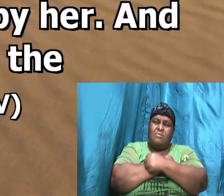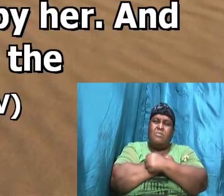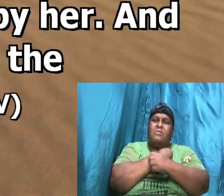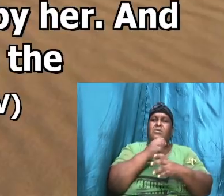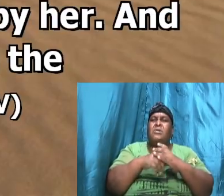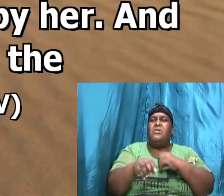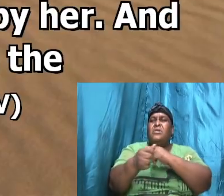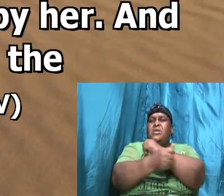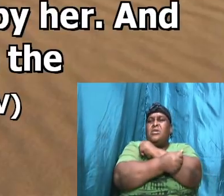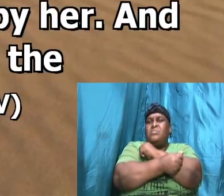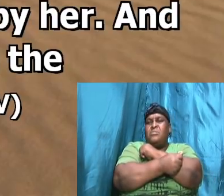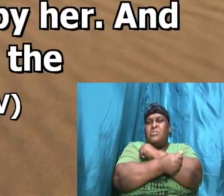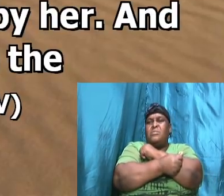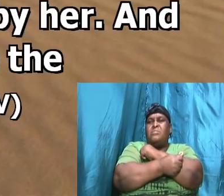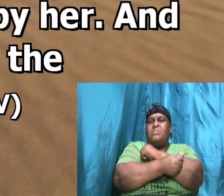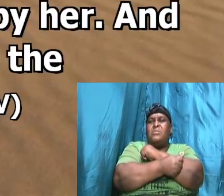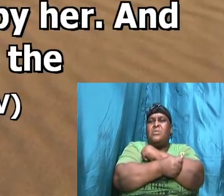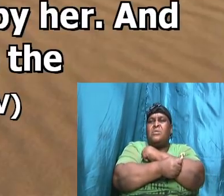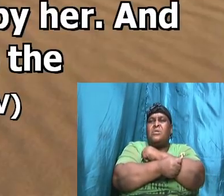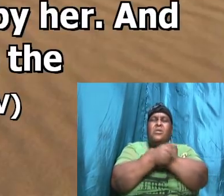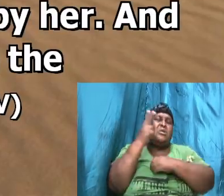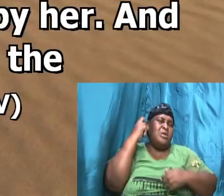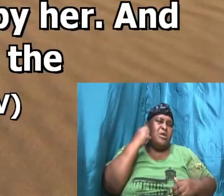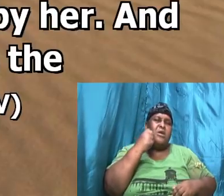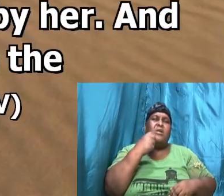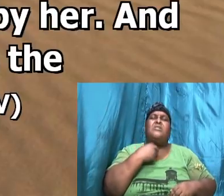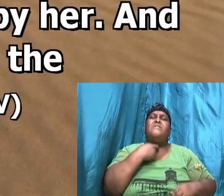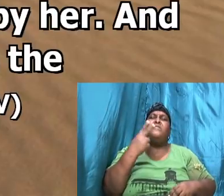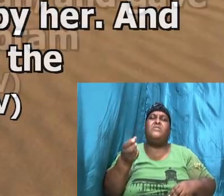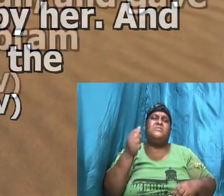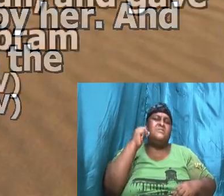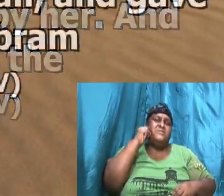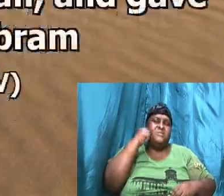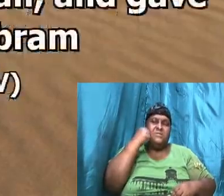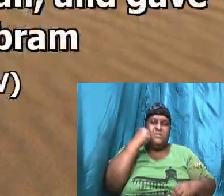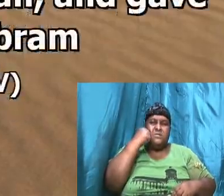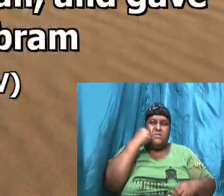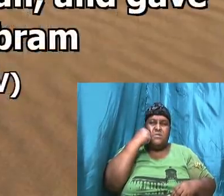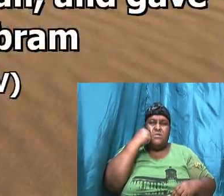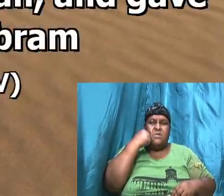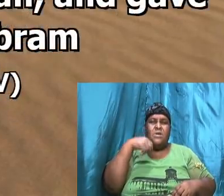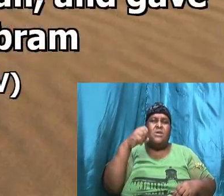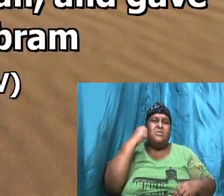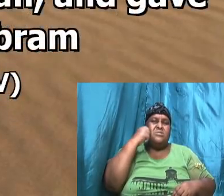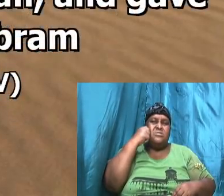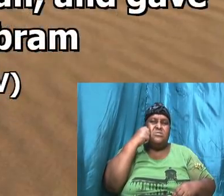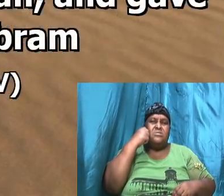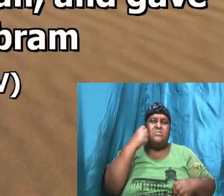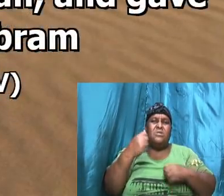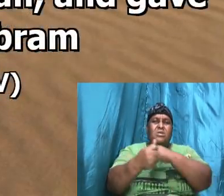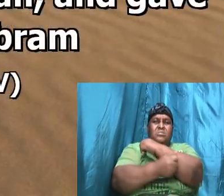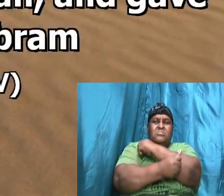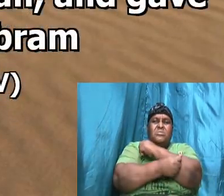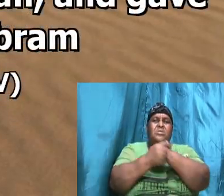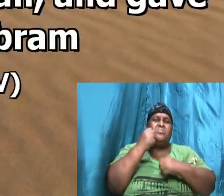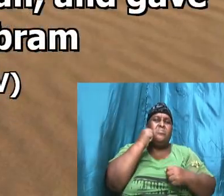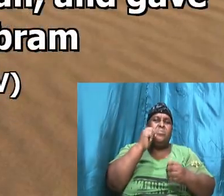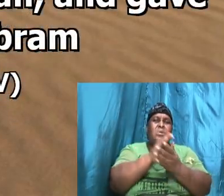the voice of Sarai. And Sarai, Abram's wife, took Hagar, her maid, the Egyptian,